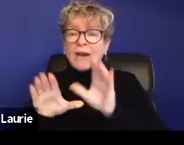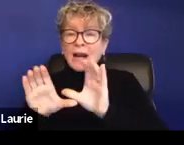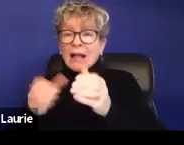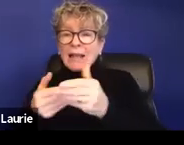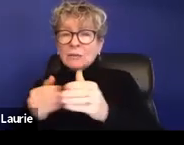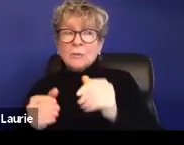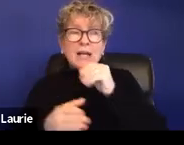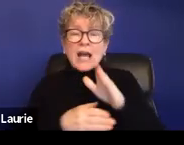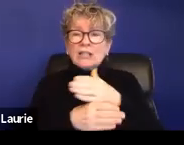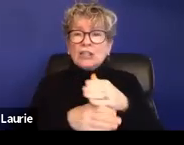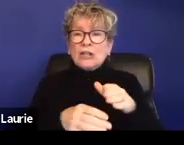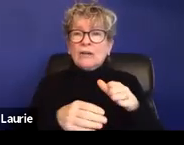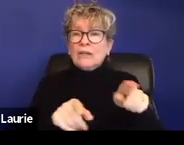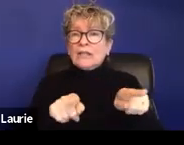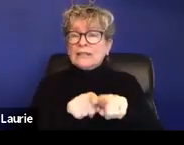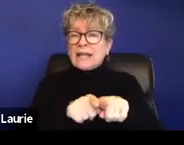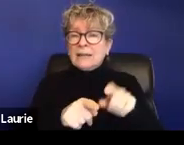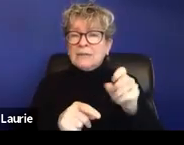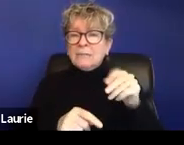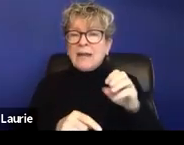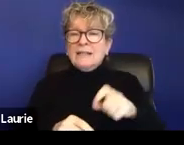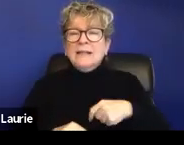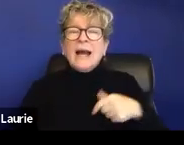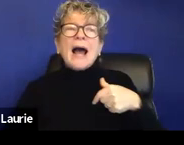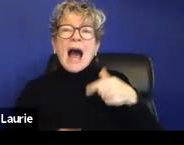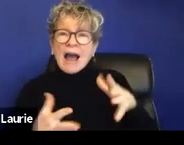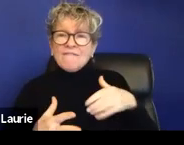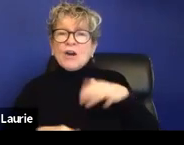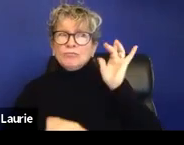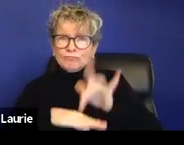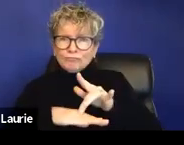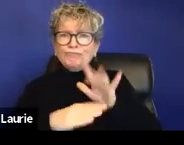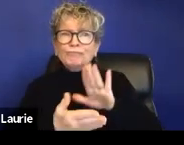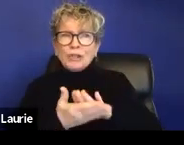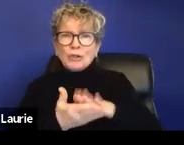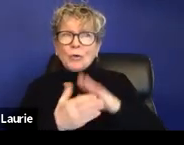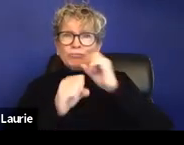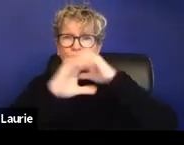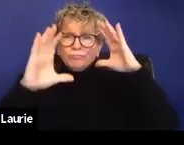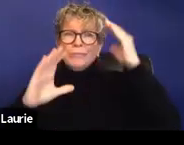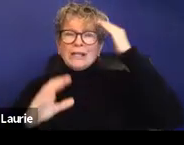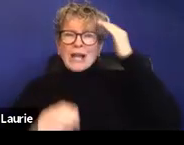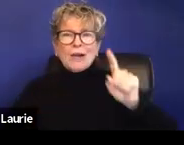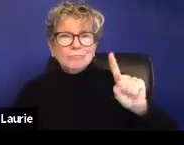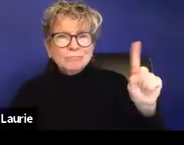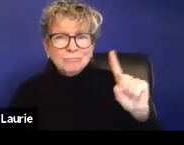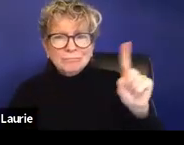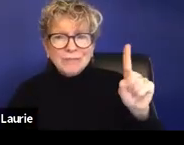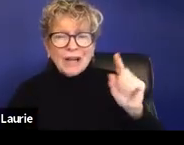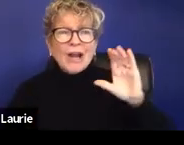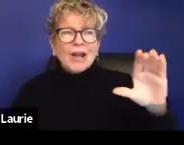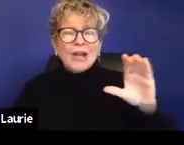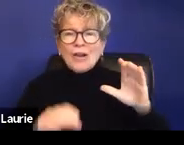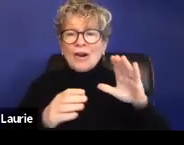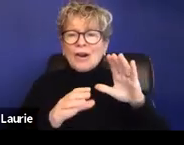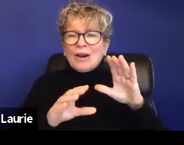space because our school is so big, I can come back and then say, actually, most of your school, like, it's all glass or there's